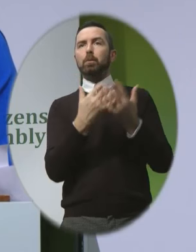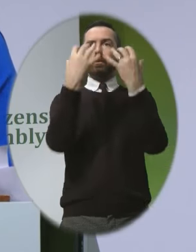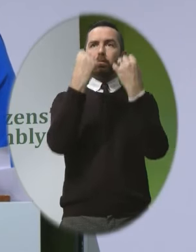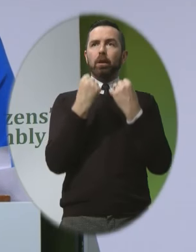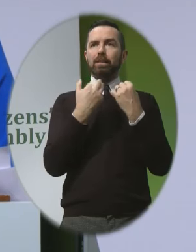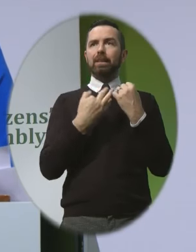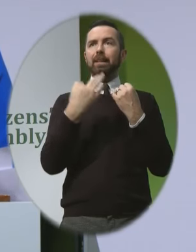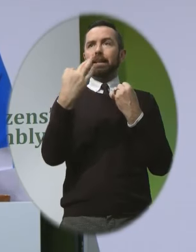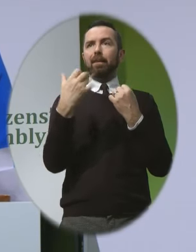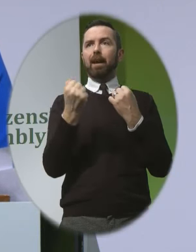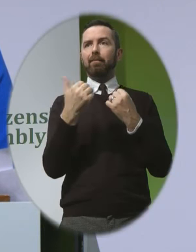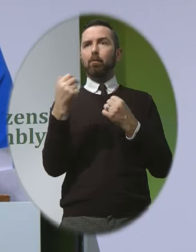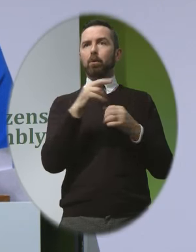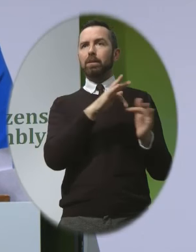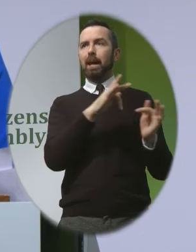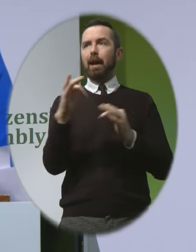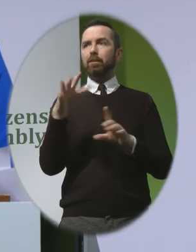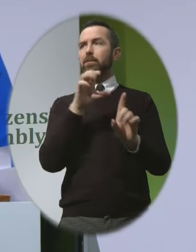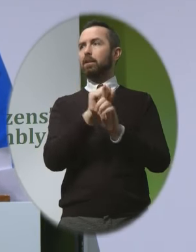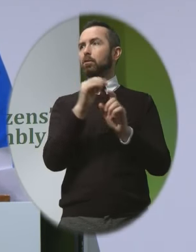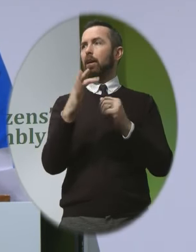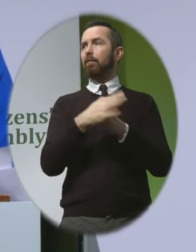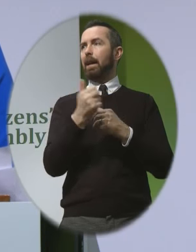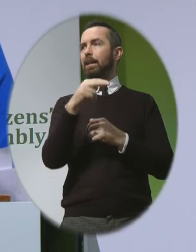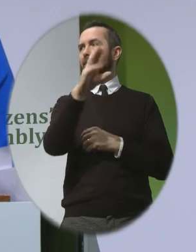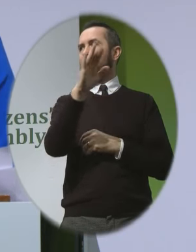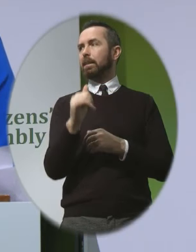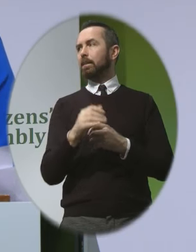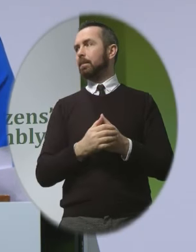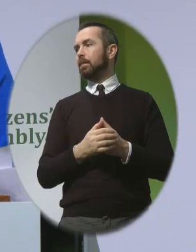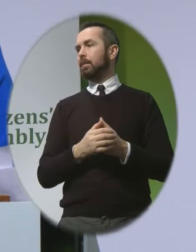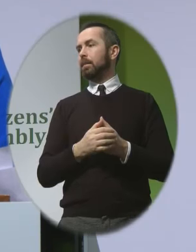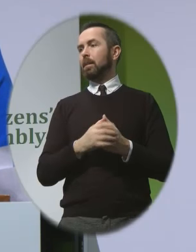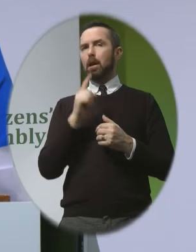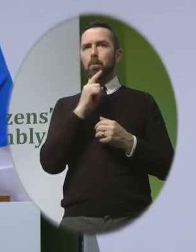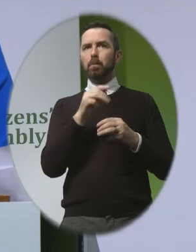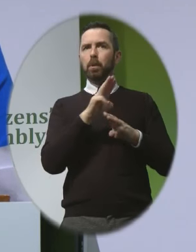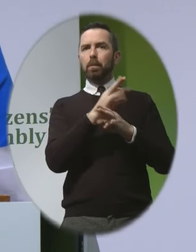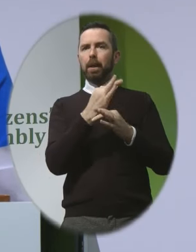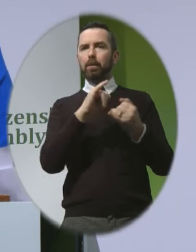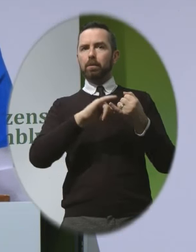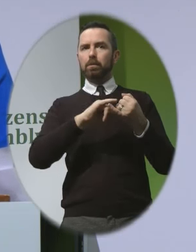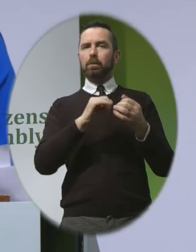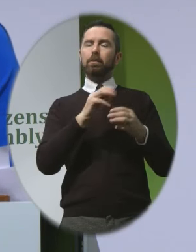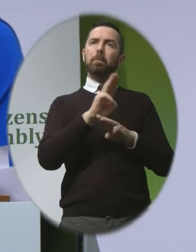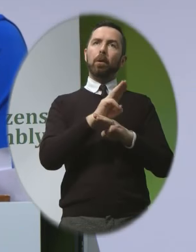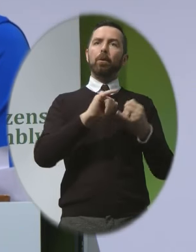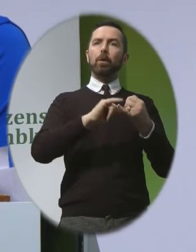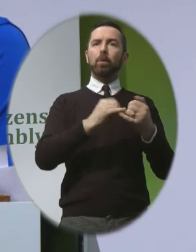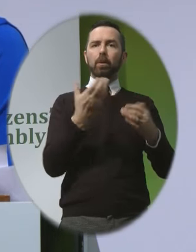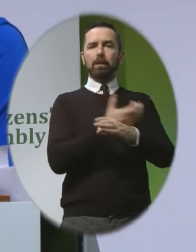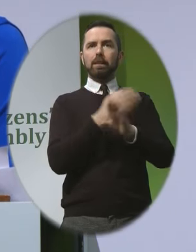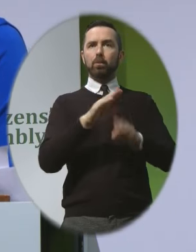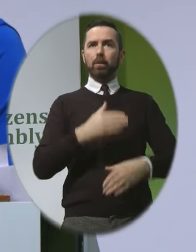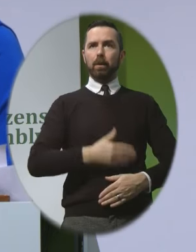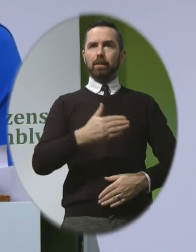abortion after a diagnosis of anencephaly where in contrast parents in this study who carried their babies to the term report experiencing